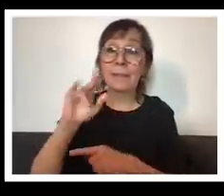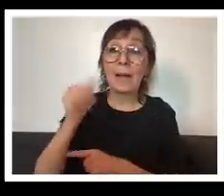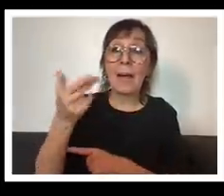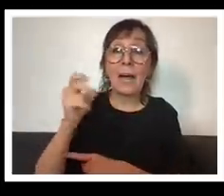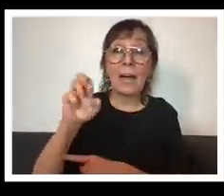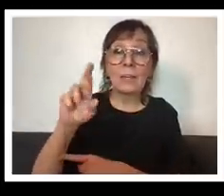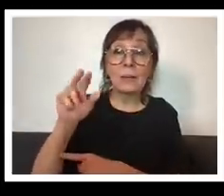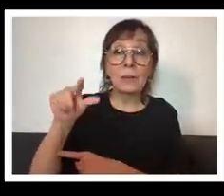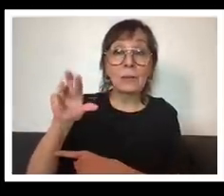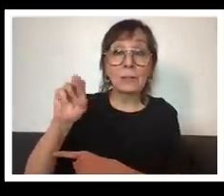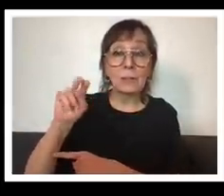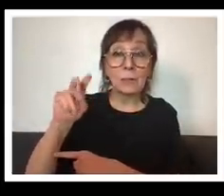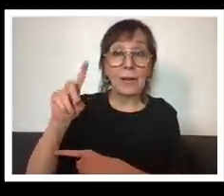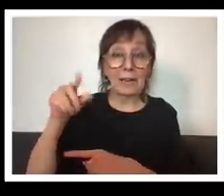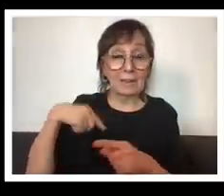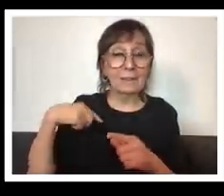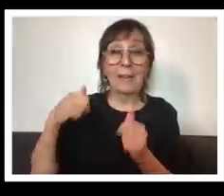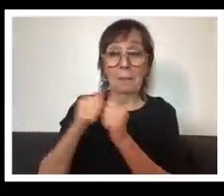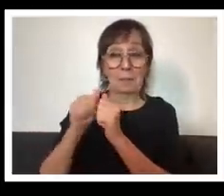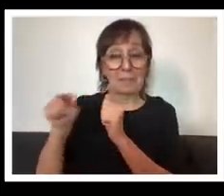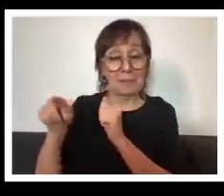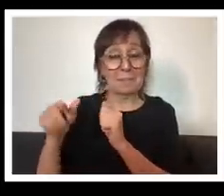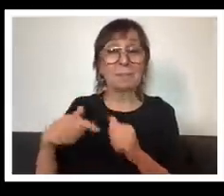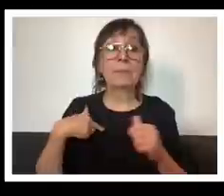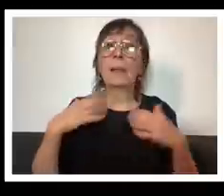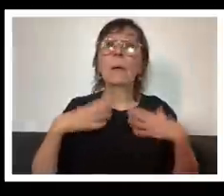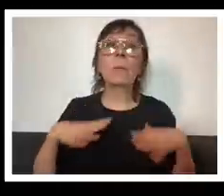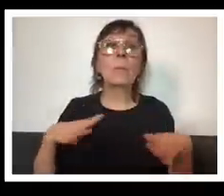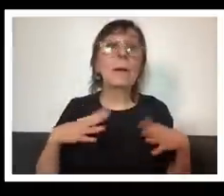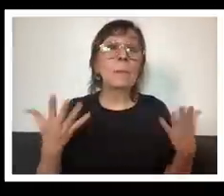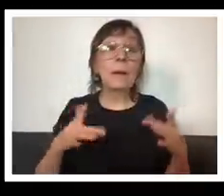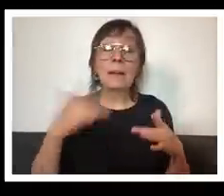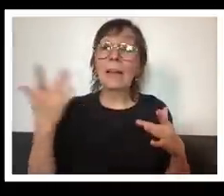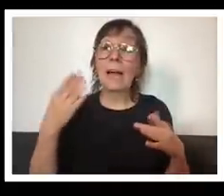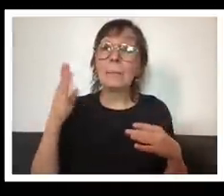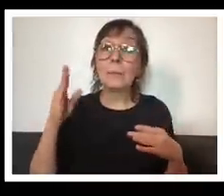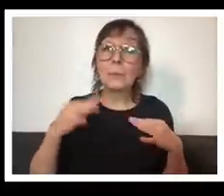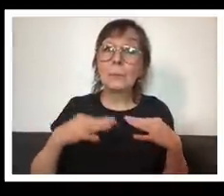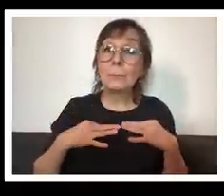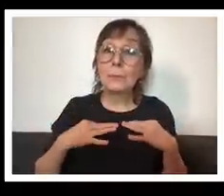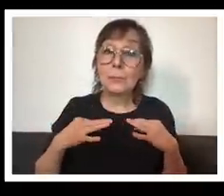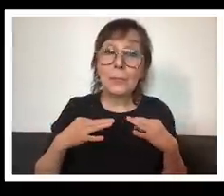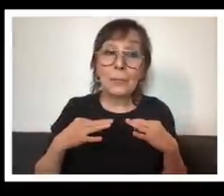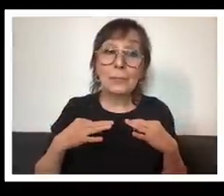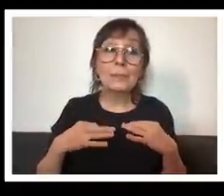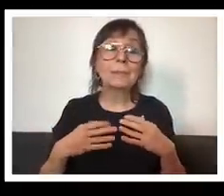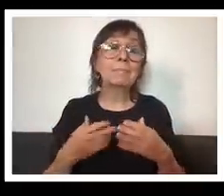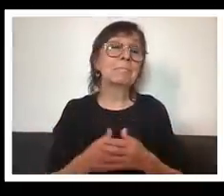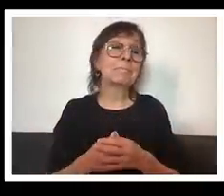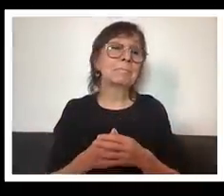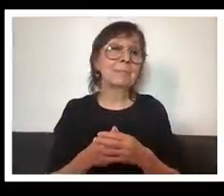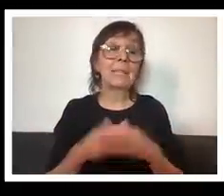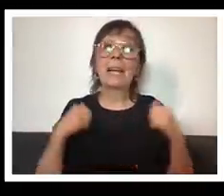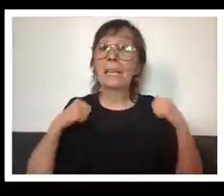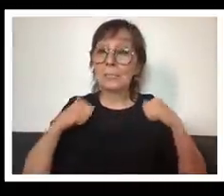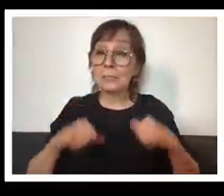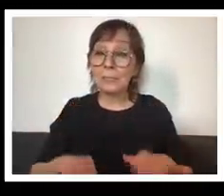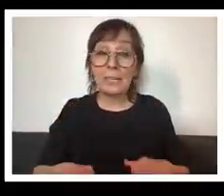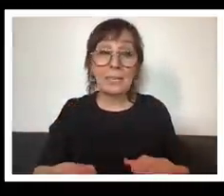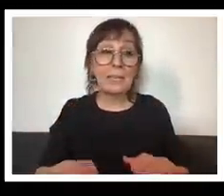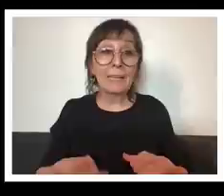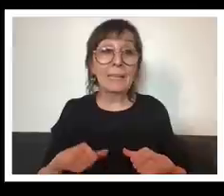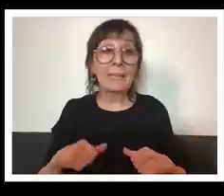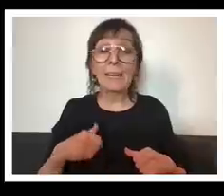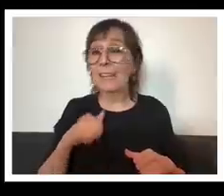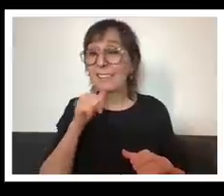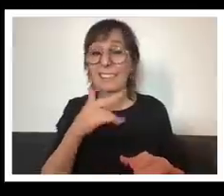wearing a light blue shirt and a a jacket uh i don't